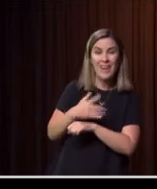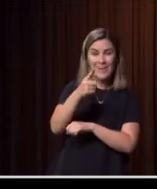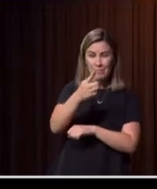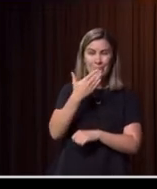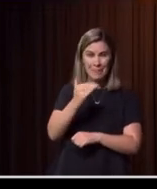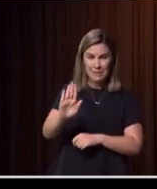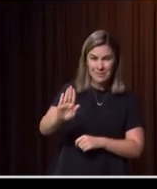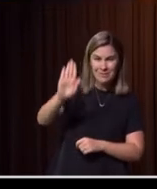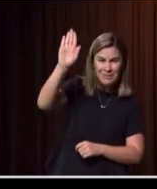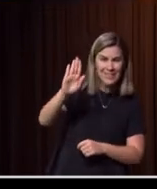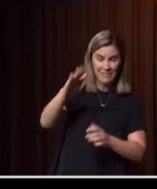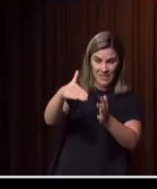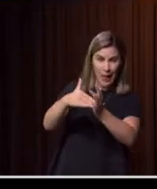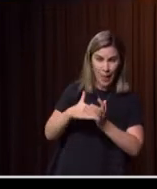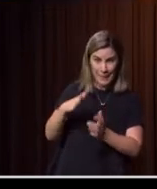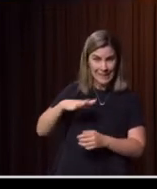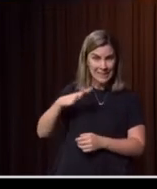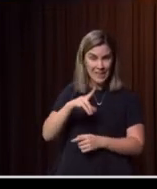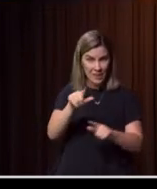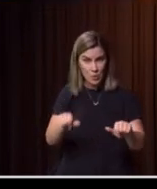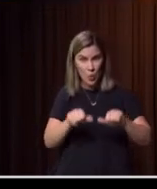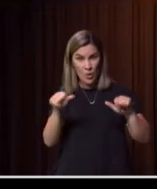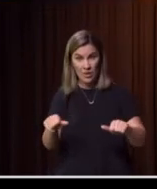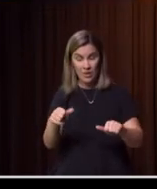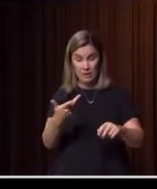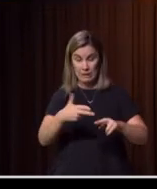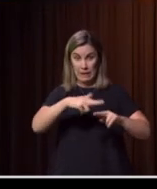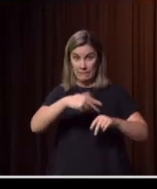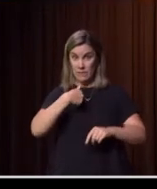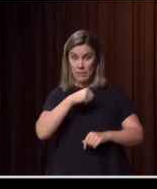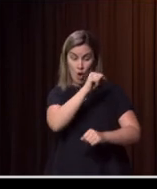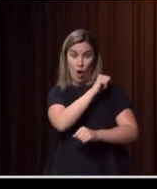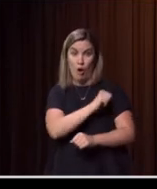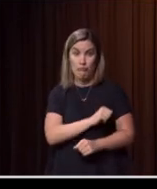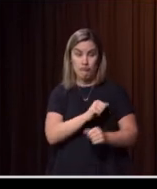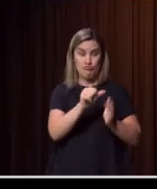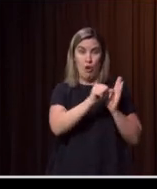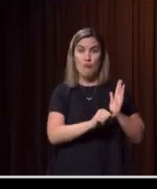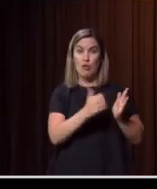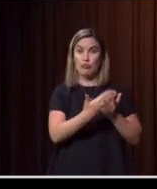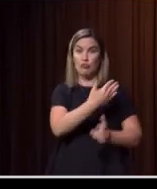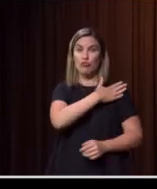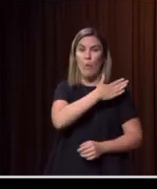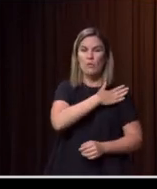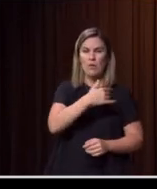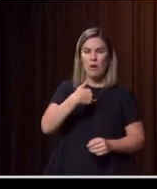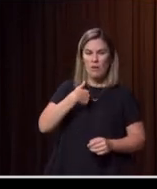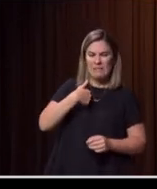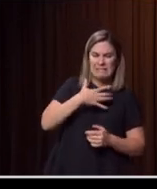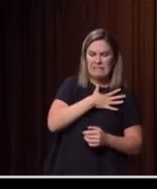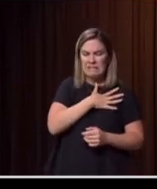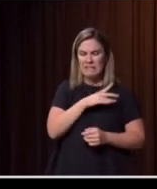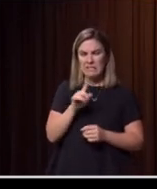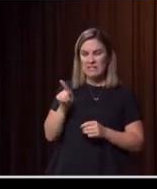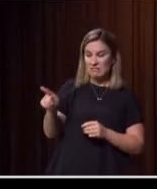I went in for shoulder surgery to get our shoulders reconstructed, and you're out on the tennis court in six weeks time, and I'm still getting a bit of